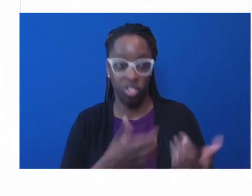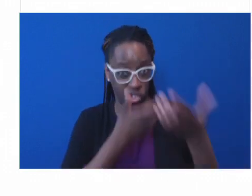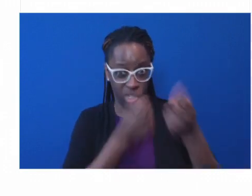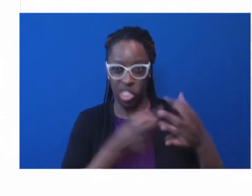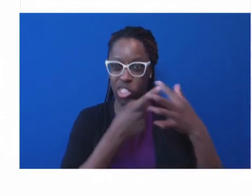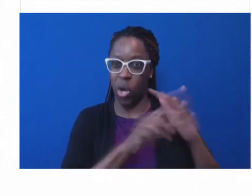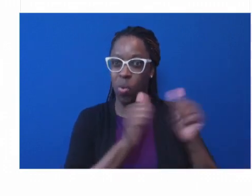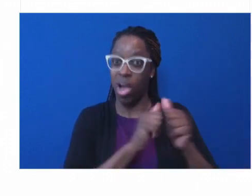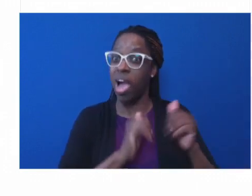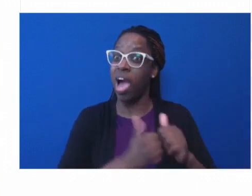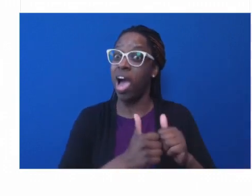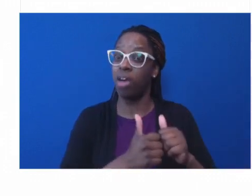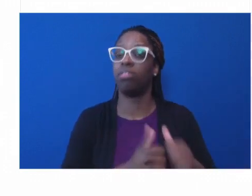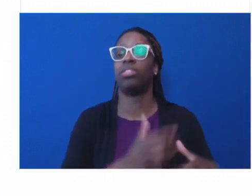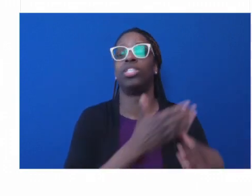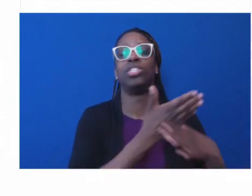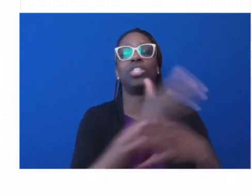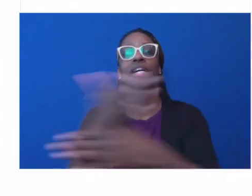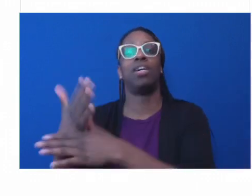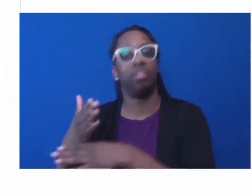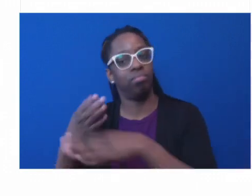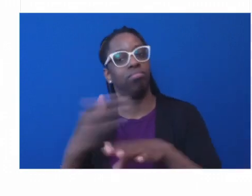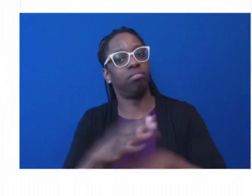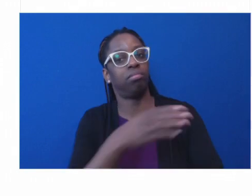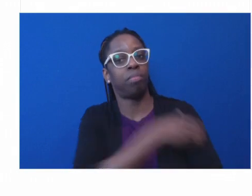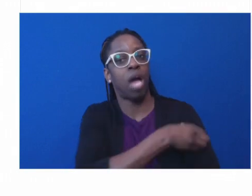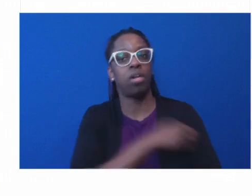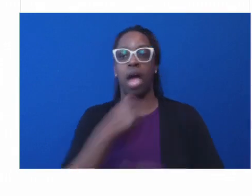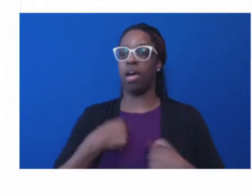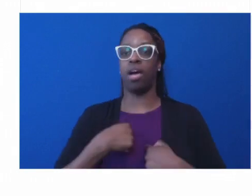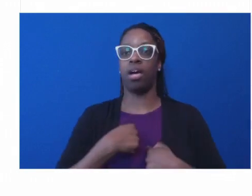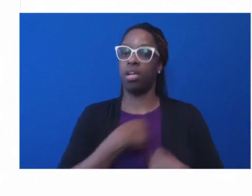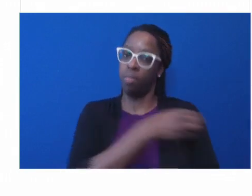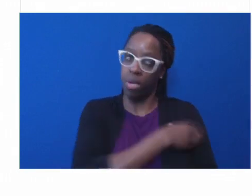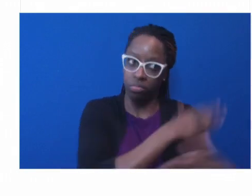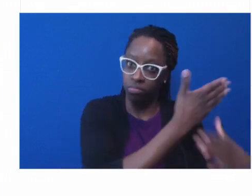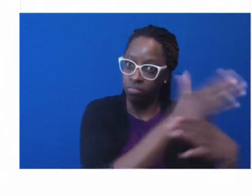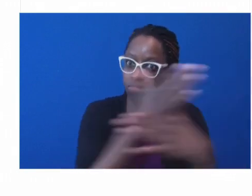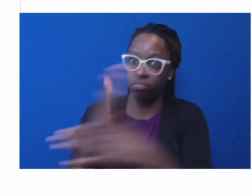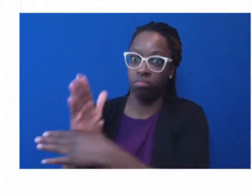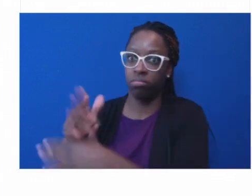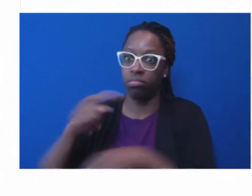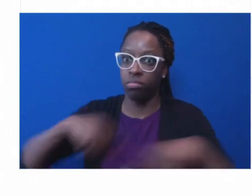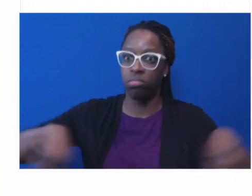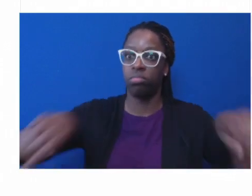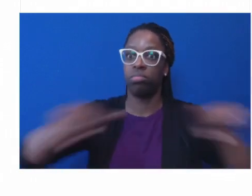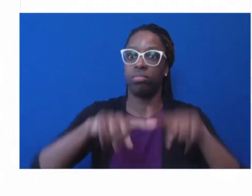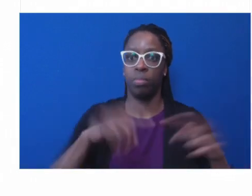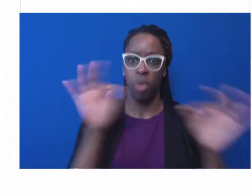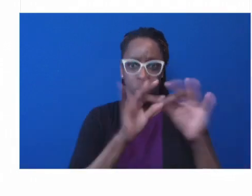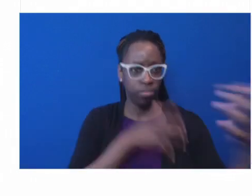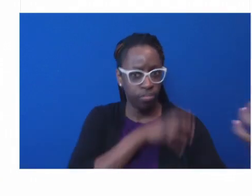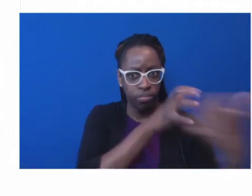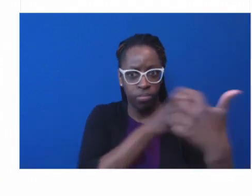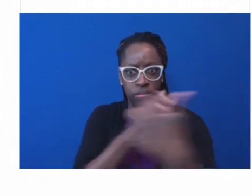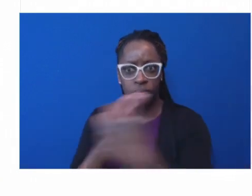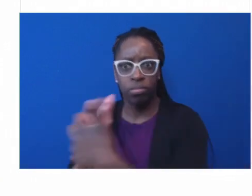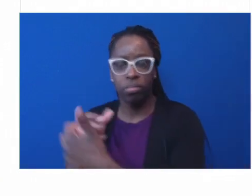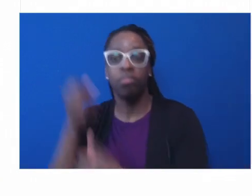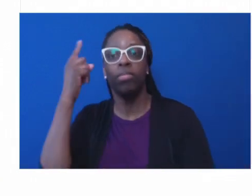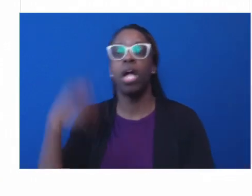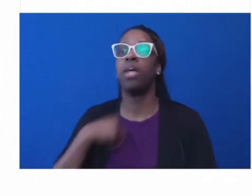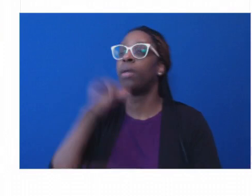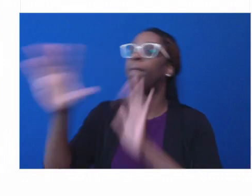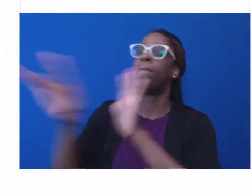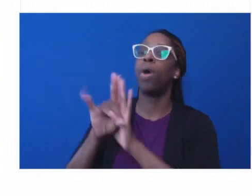must be nimble and adaptive. We don't pick what we work on. It picks us. I think about how slow public health was in response to the